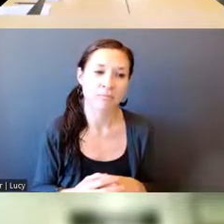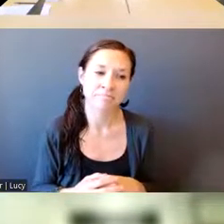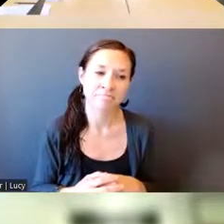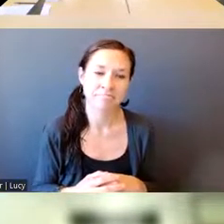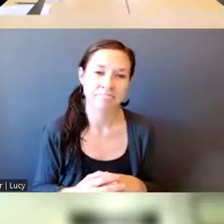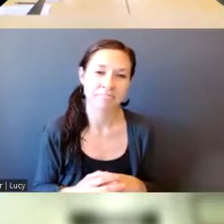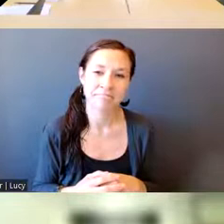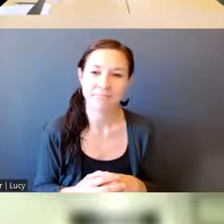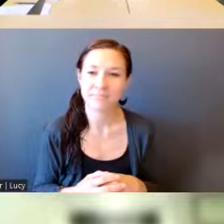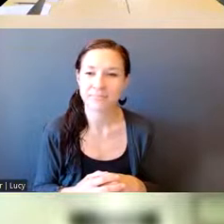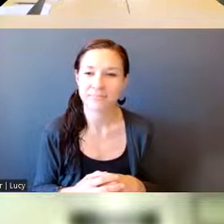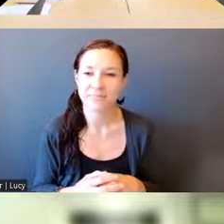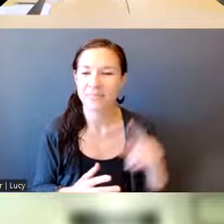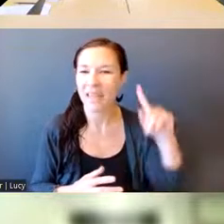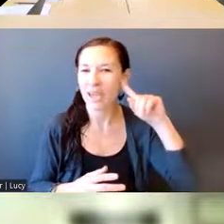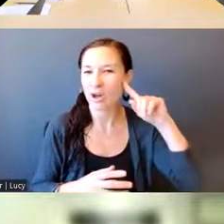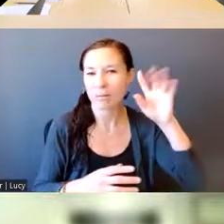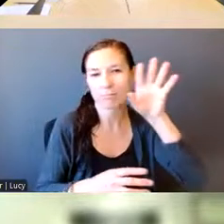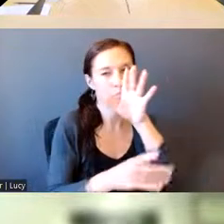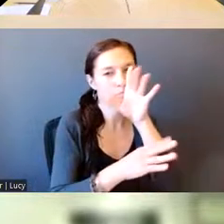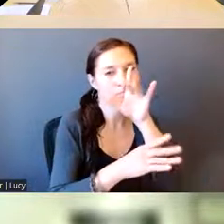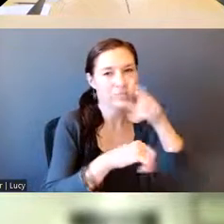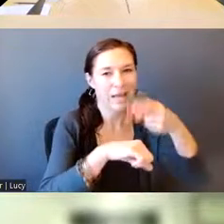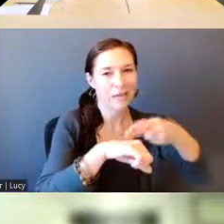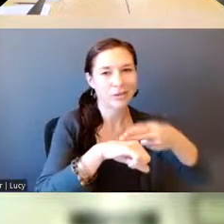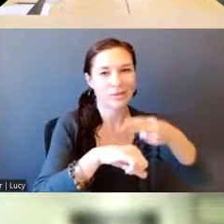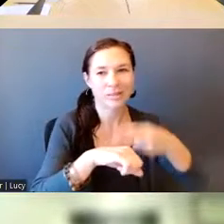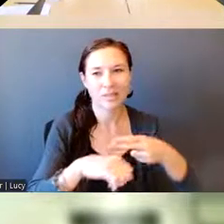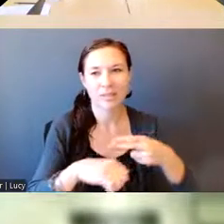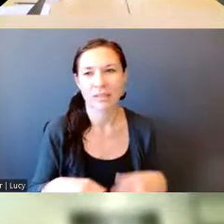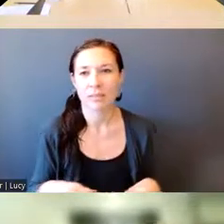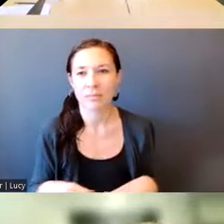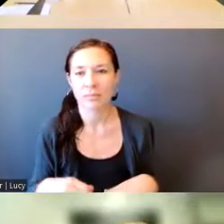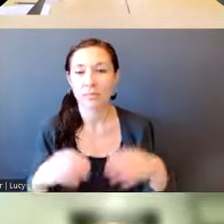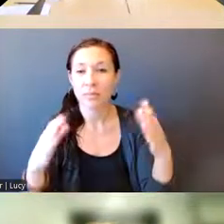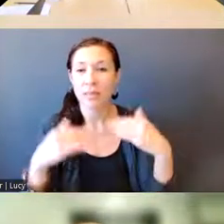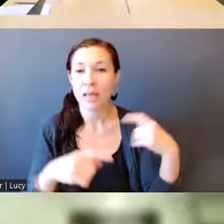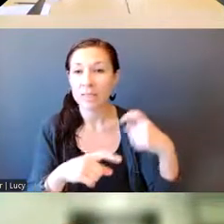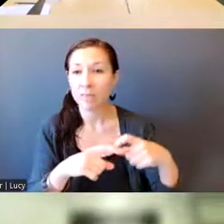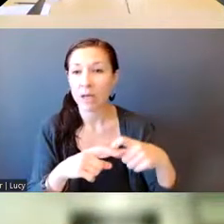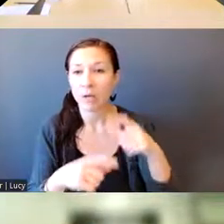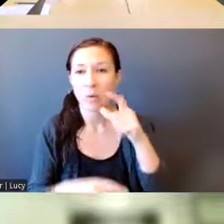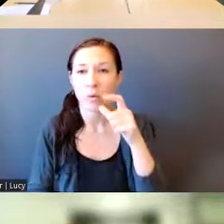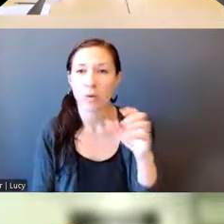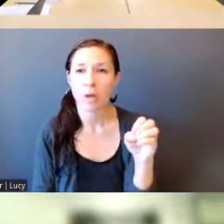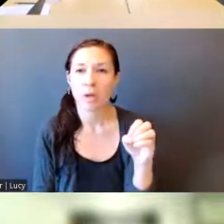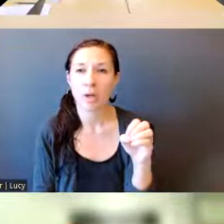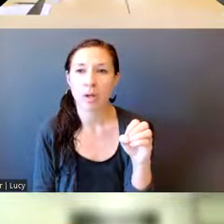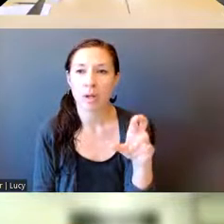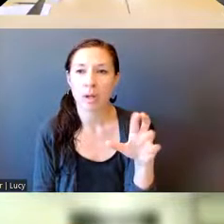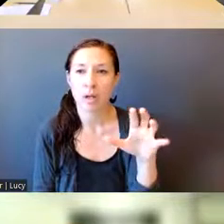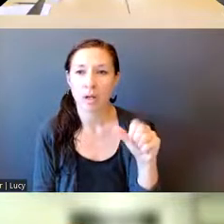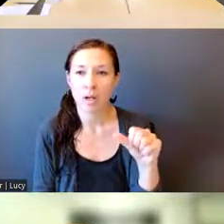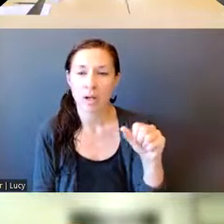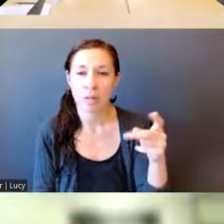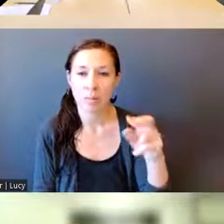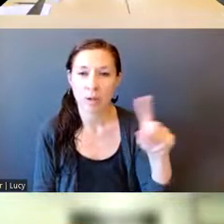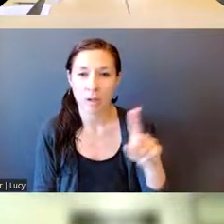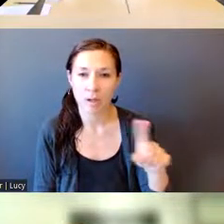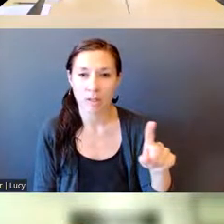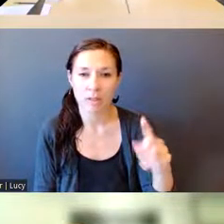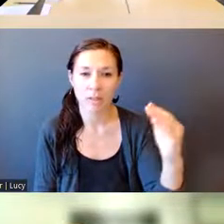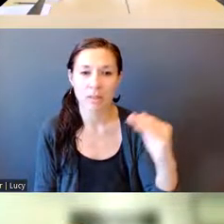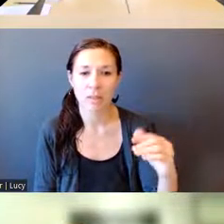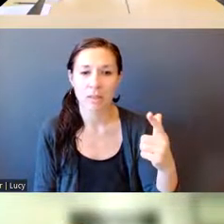for Spanish, we have Erica Perez and Gabriela Herrera.